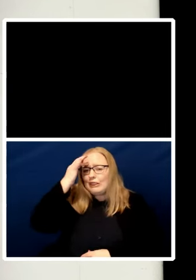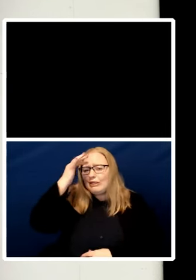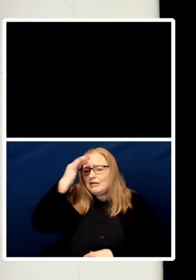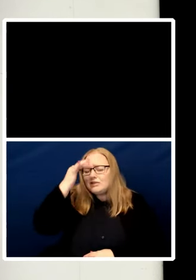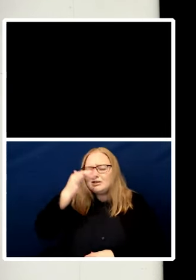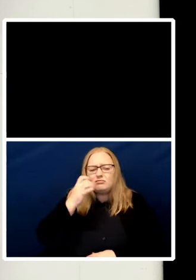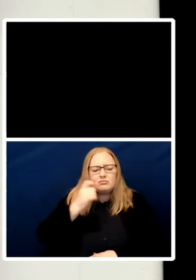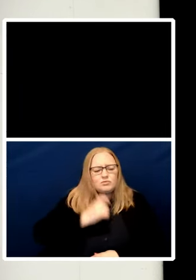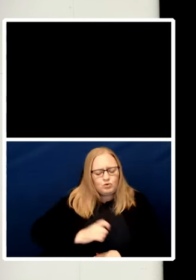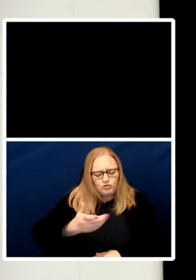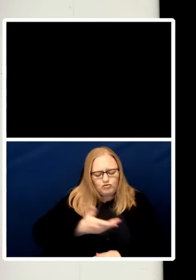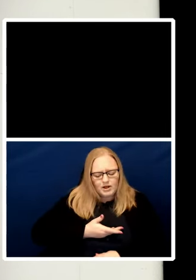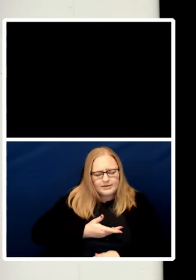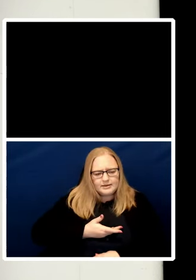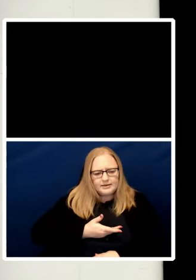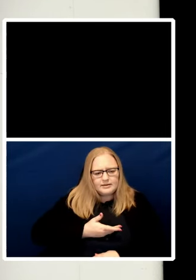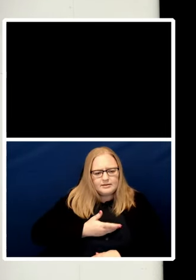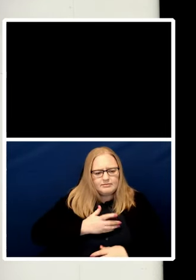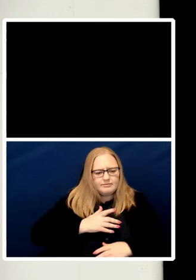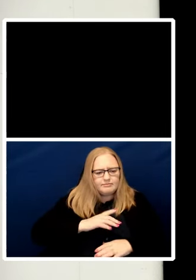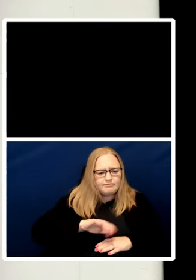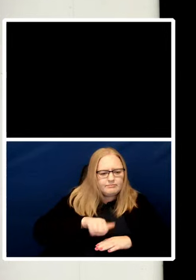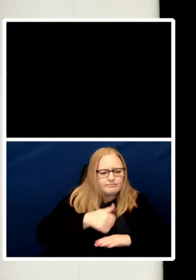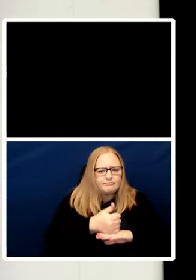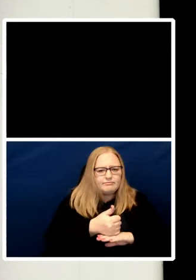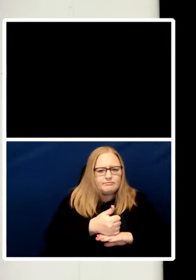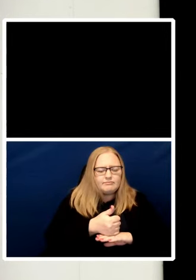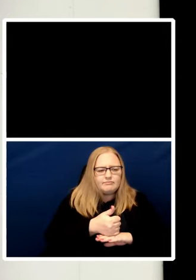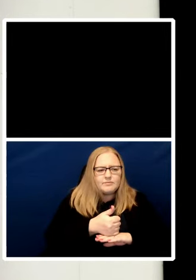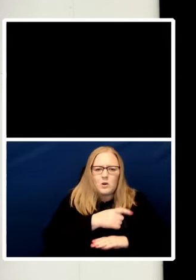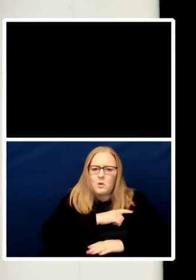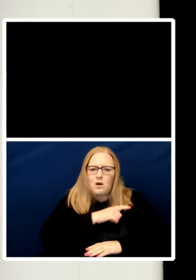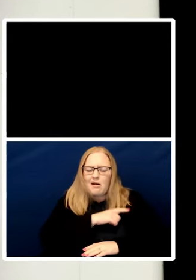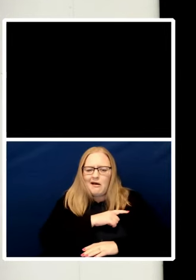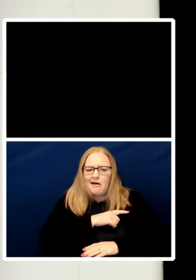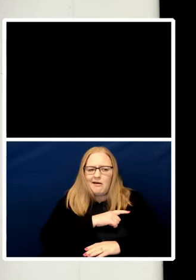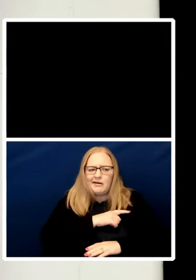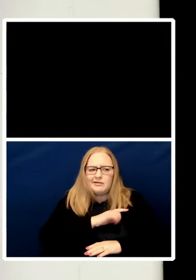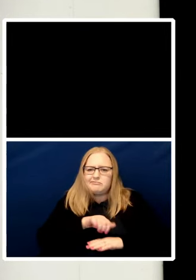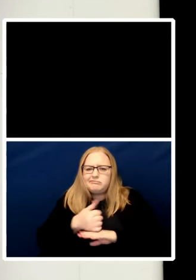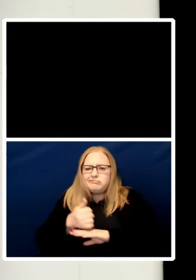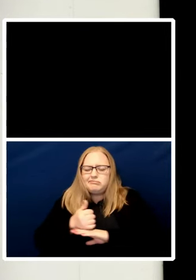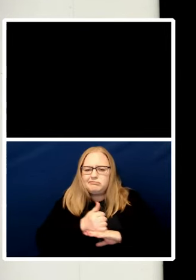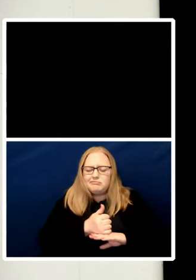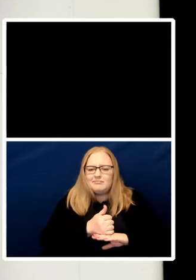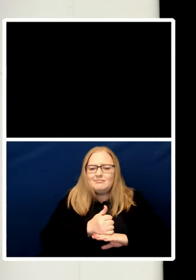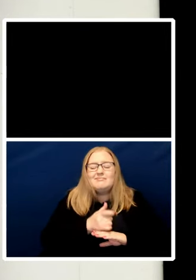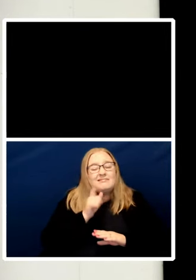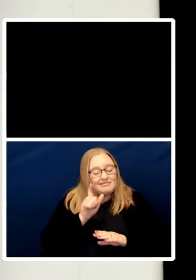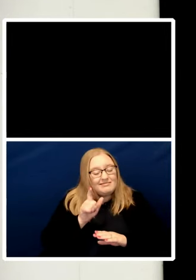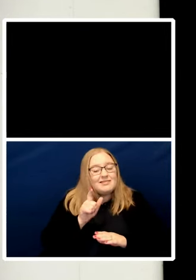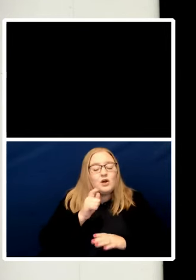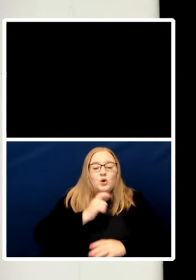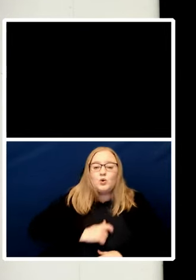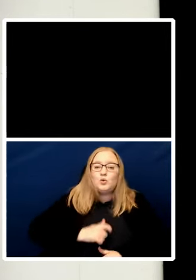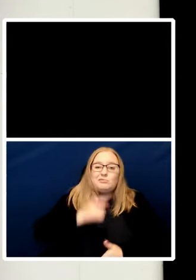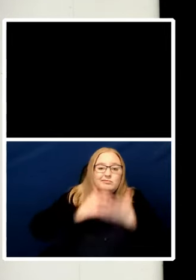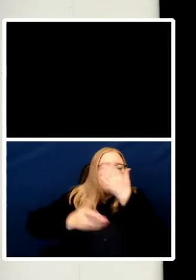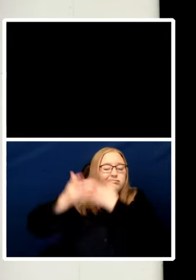completely intertwined with every complex episode in the history of human society.